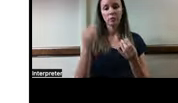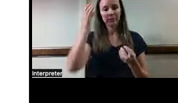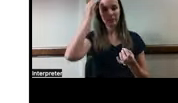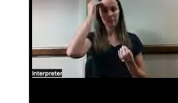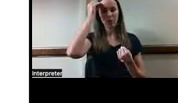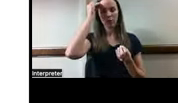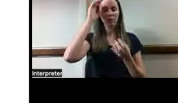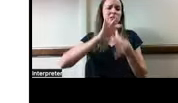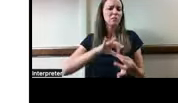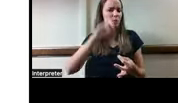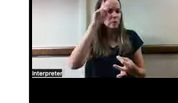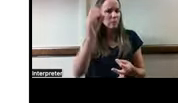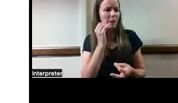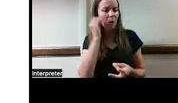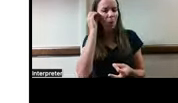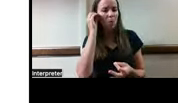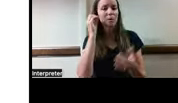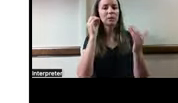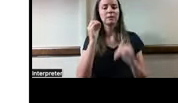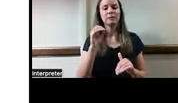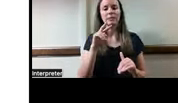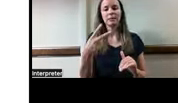are smart home related. So let's move on to another one.